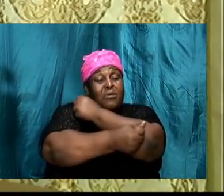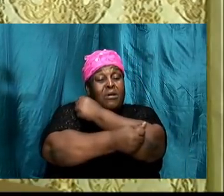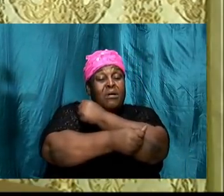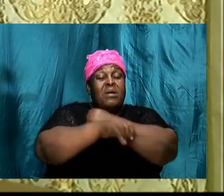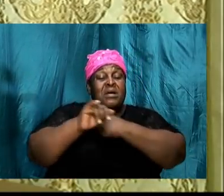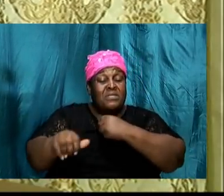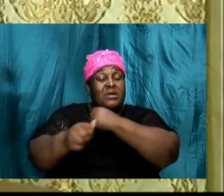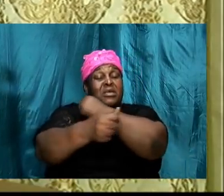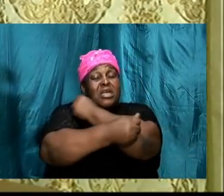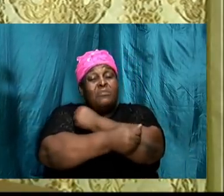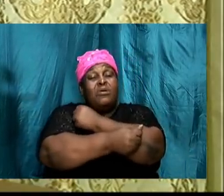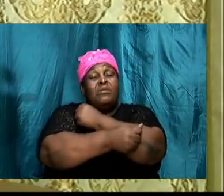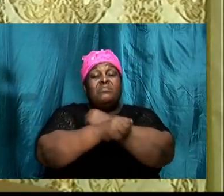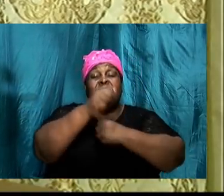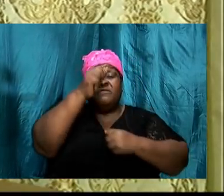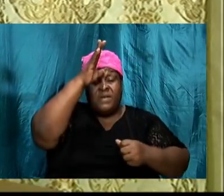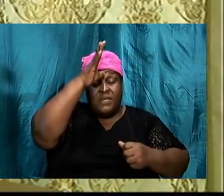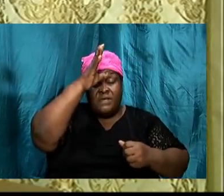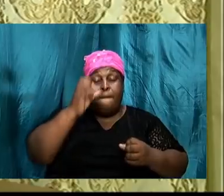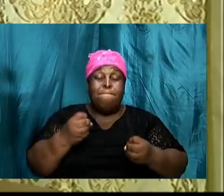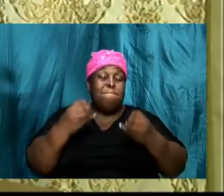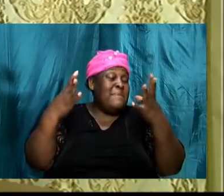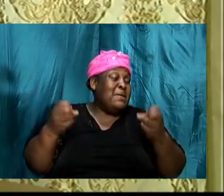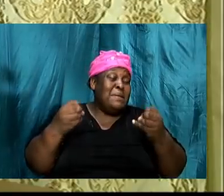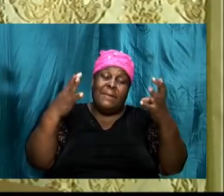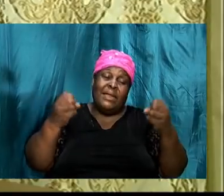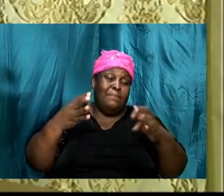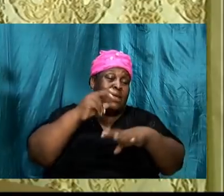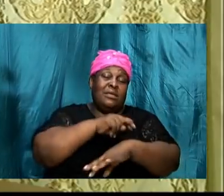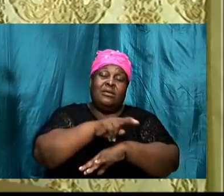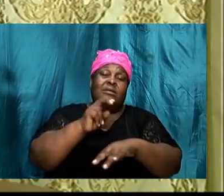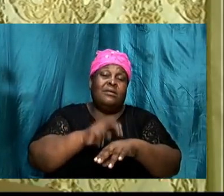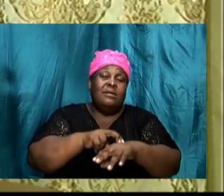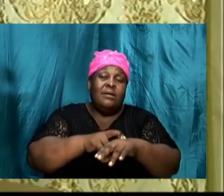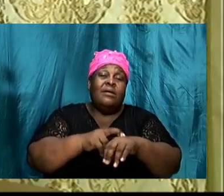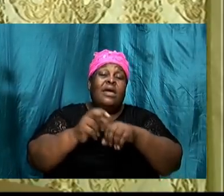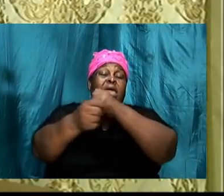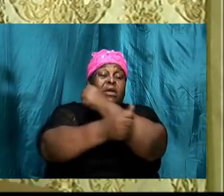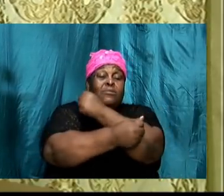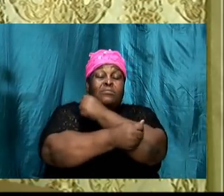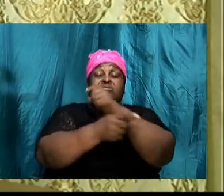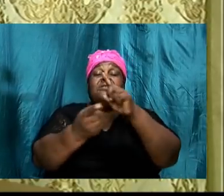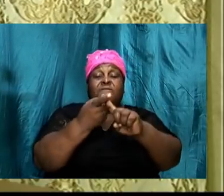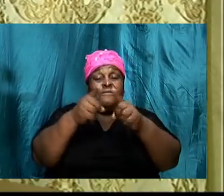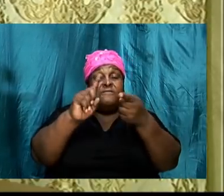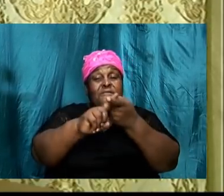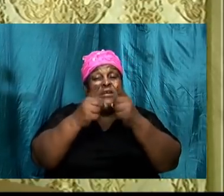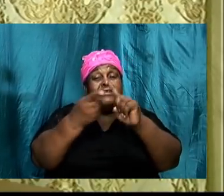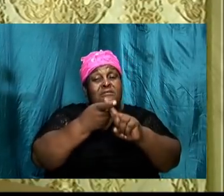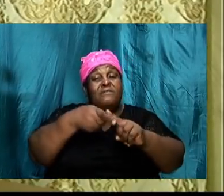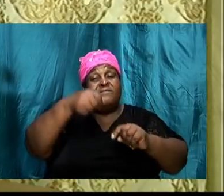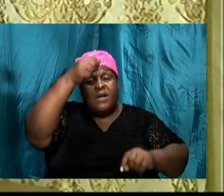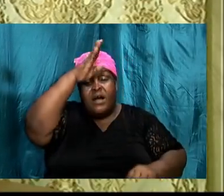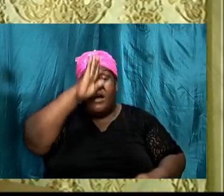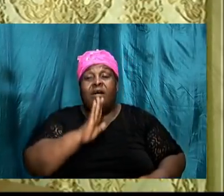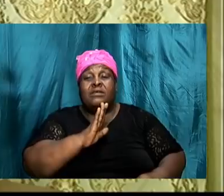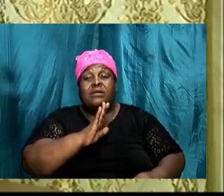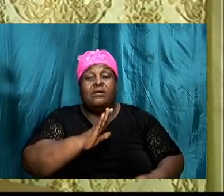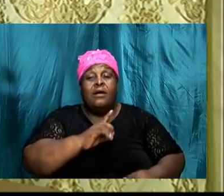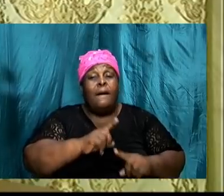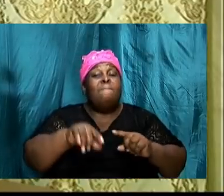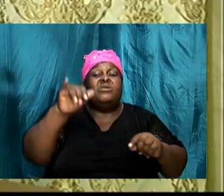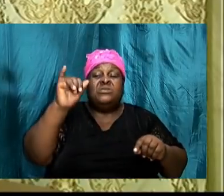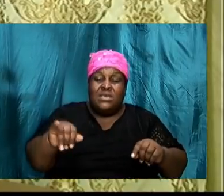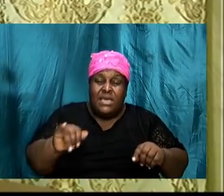father of many nations. He was a friend of God but yet he took counsel